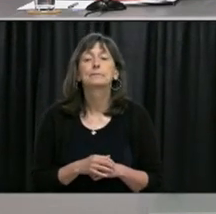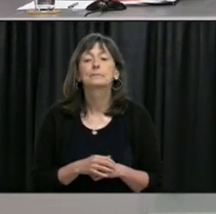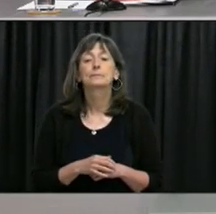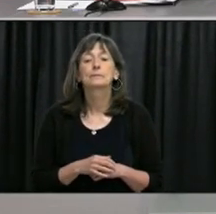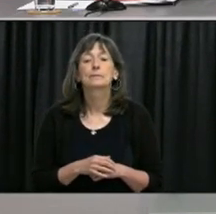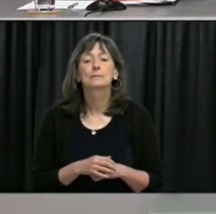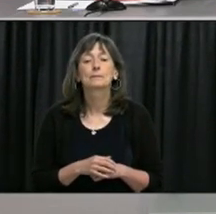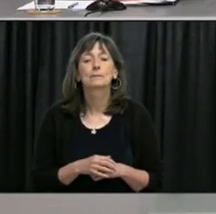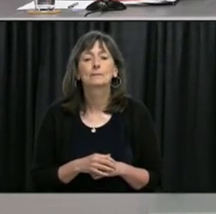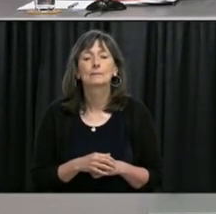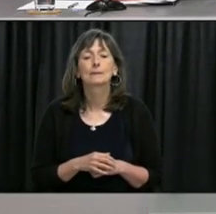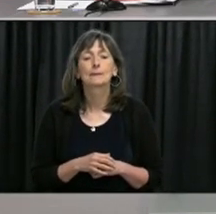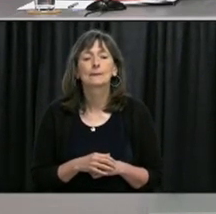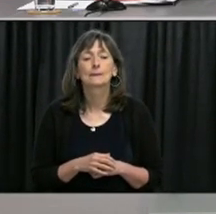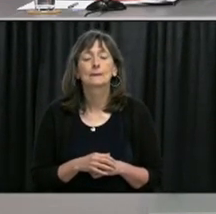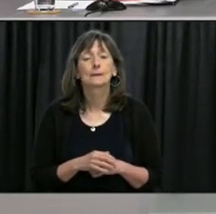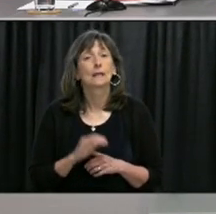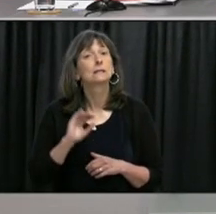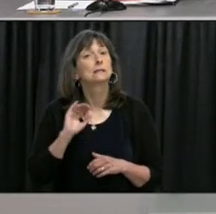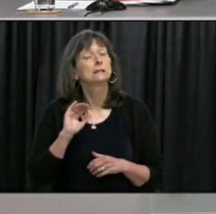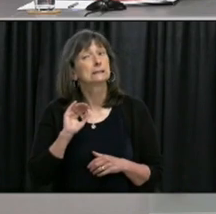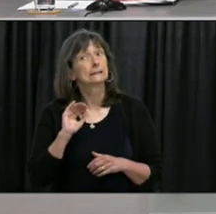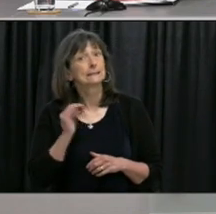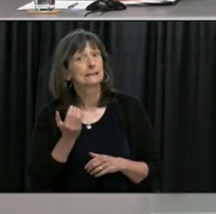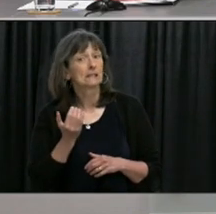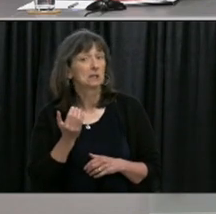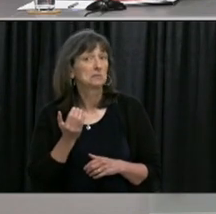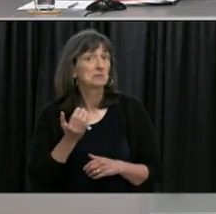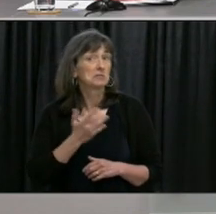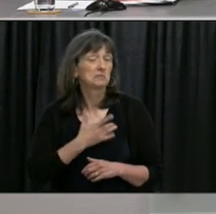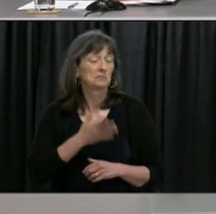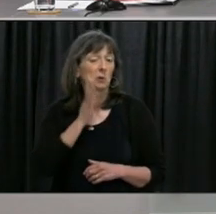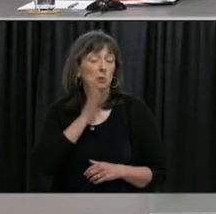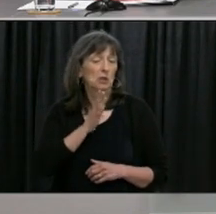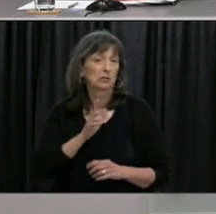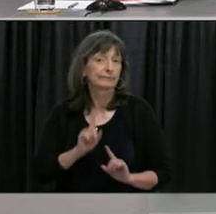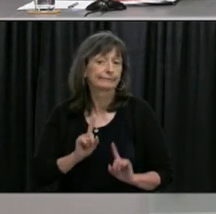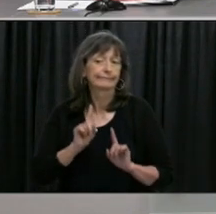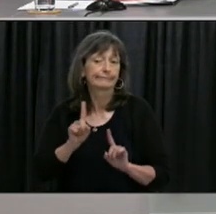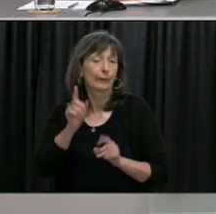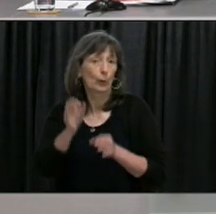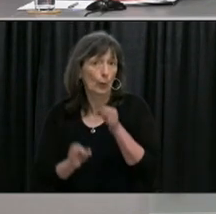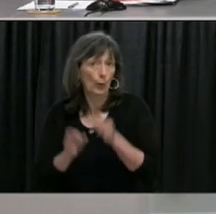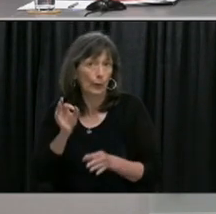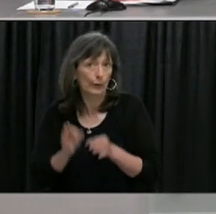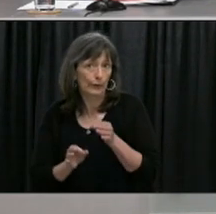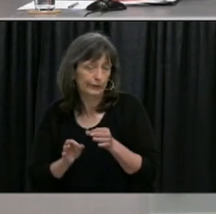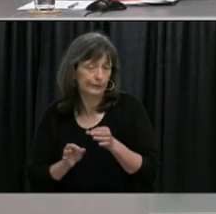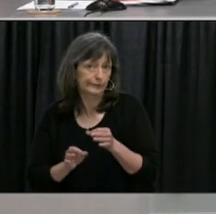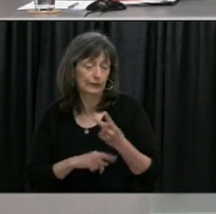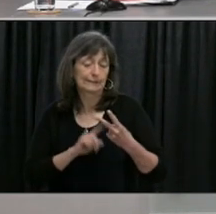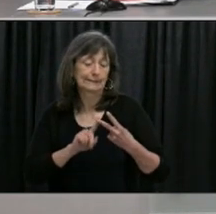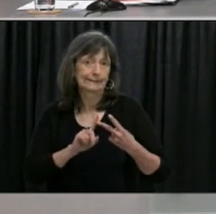it sounds like we're probably going to end up going to court for this one as well that sets the province up to potentially to pay damages